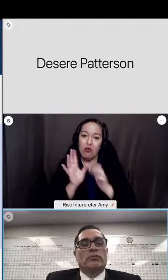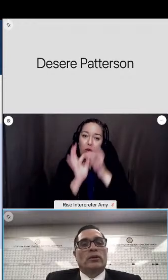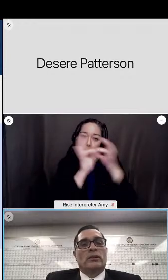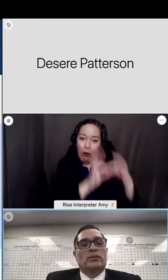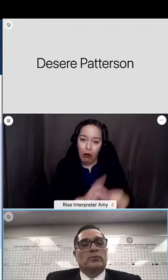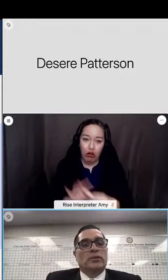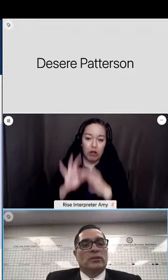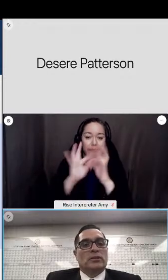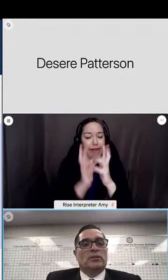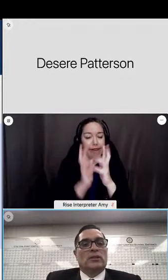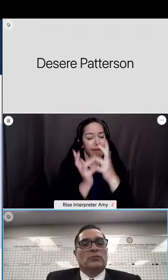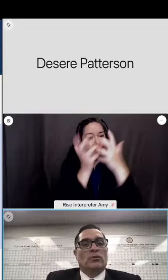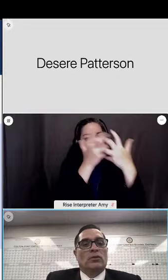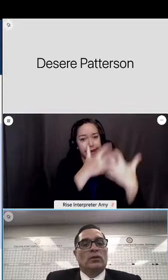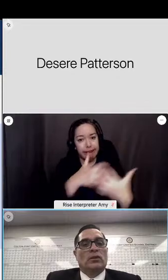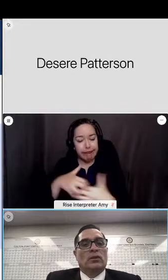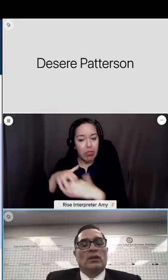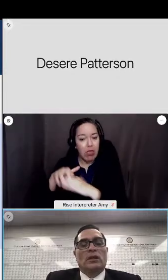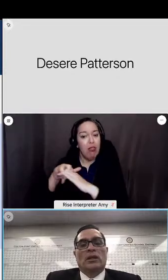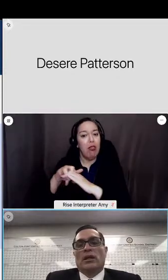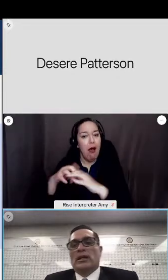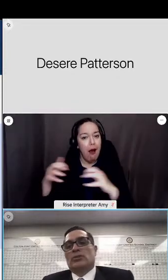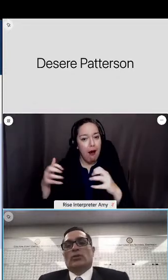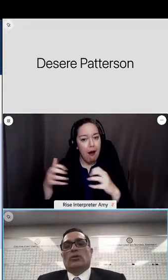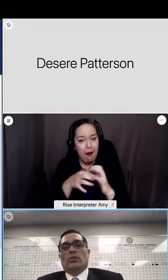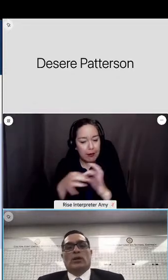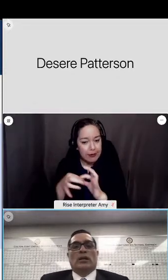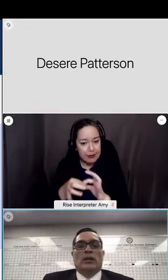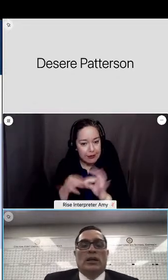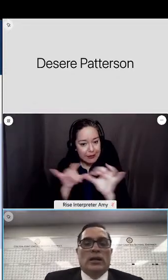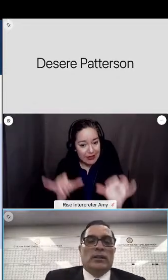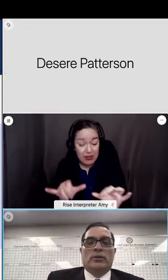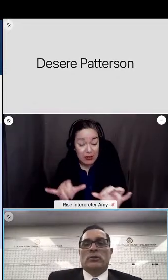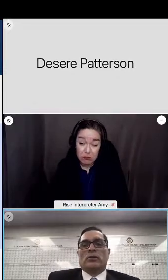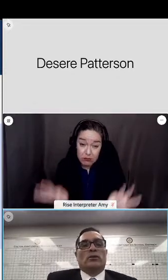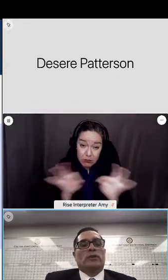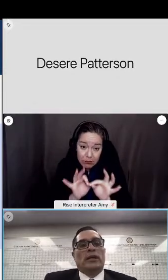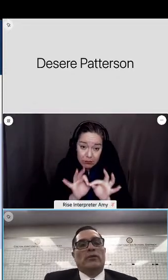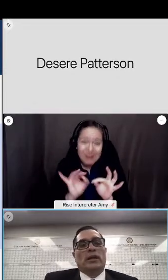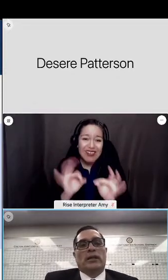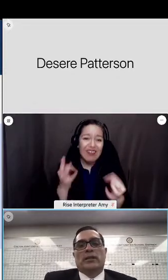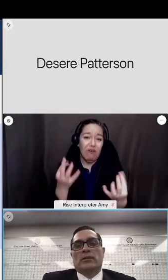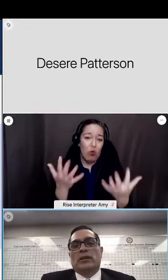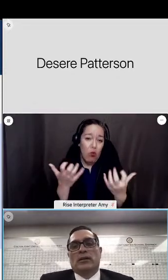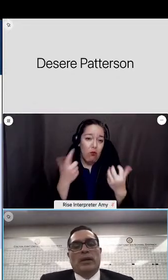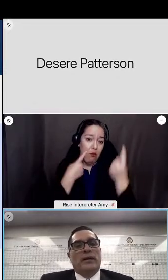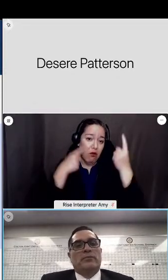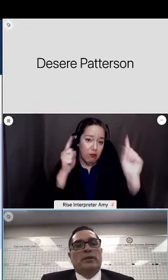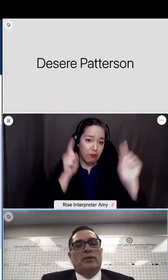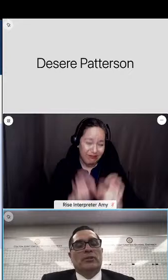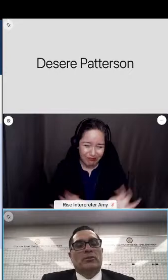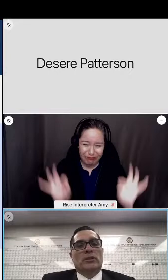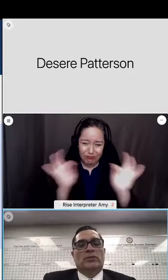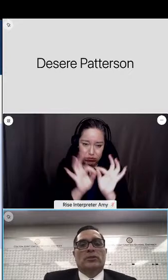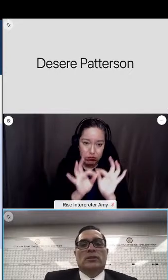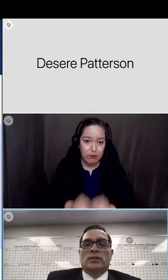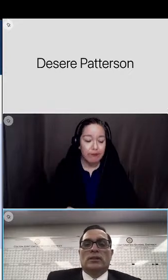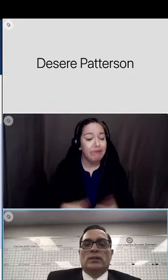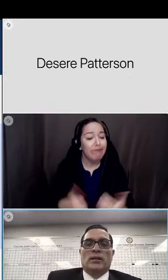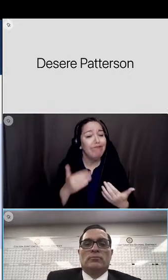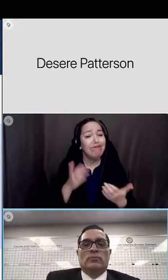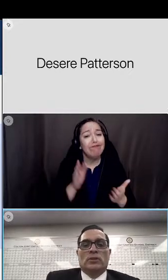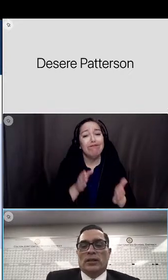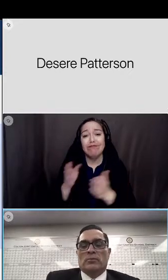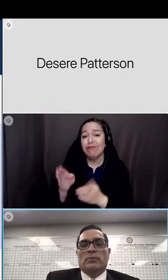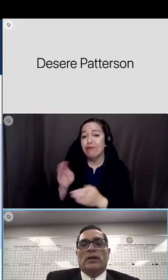important if we want this to be successful uh so let me turn it over now and have mr jensen